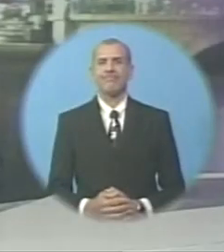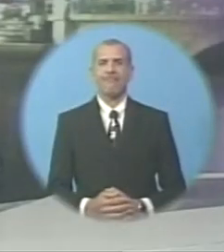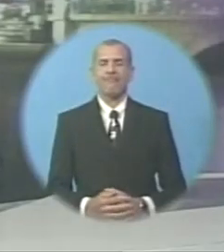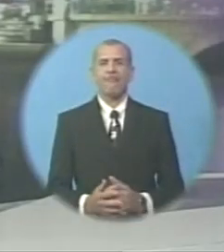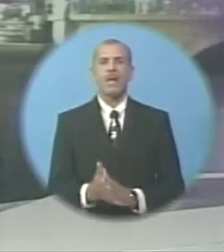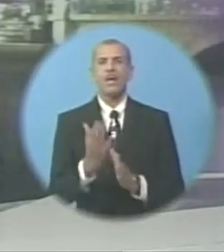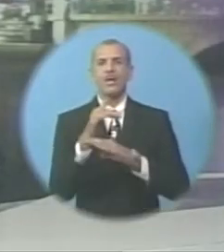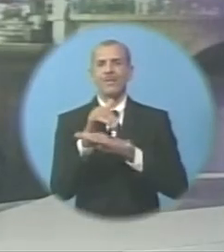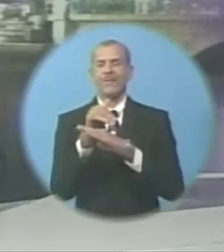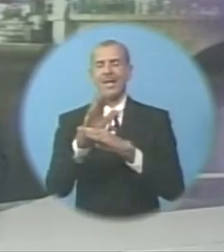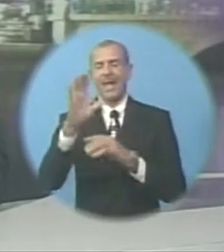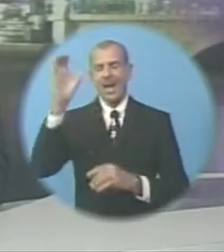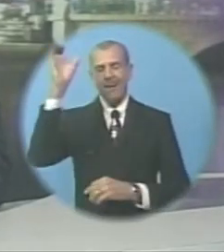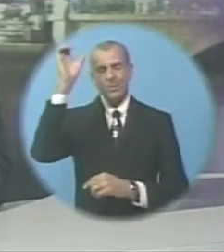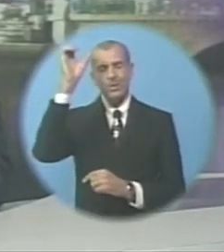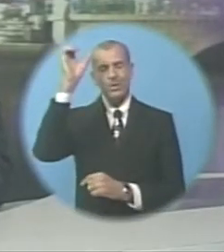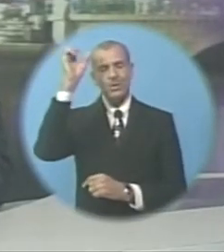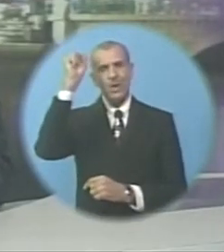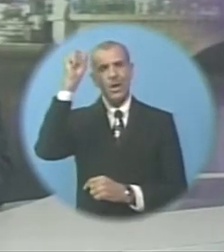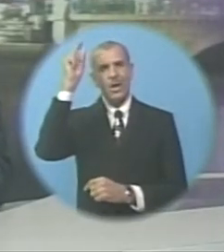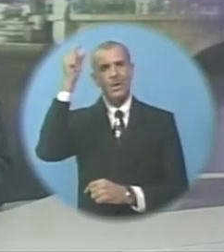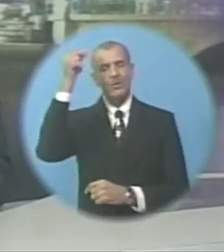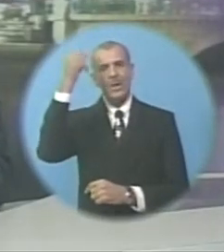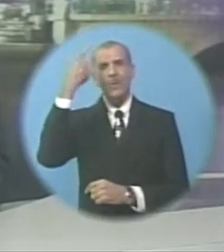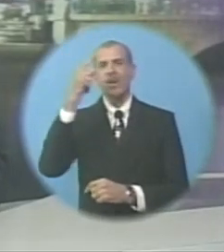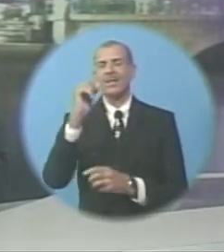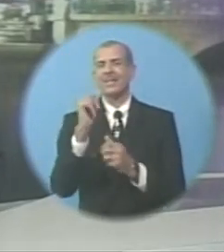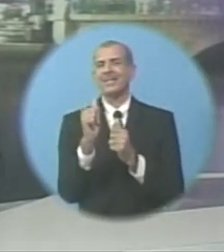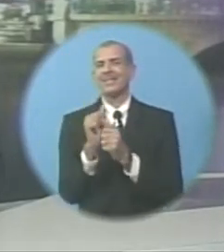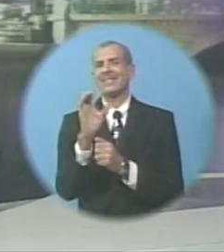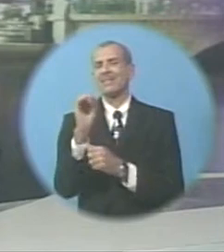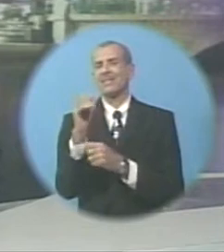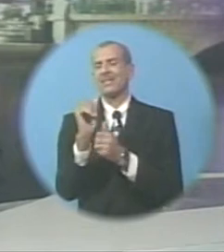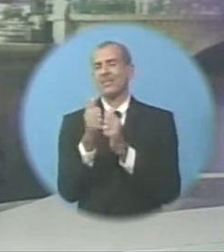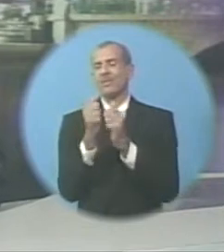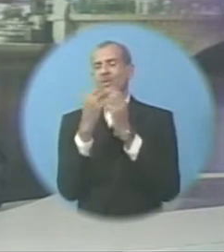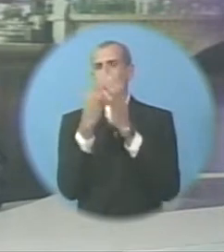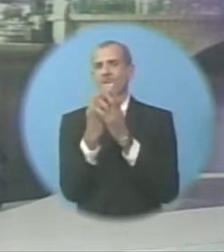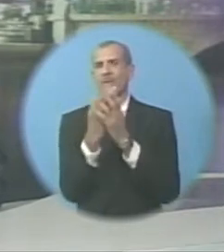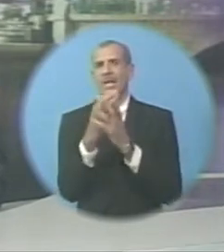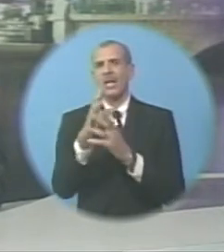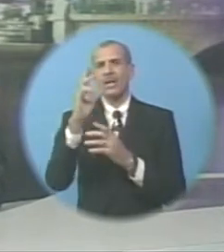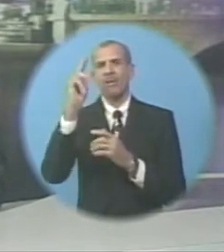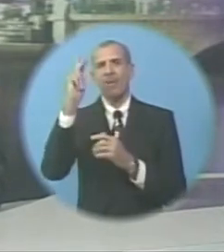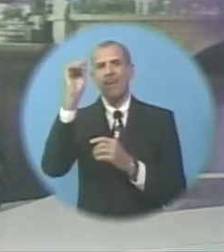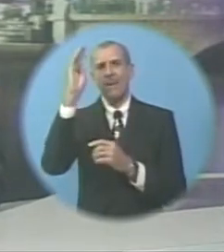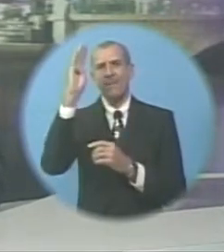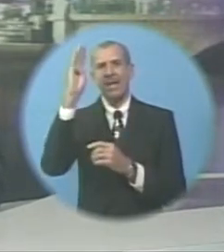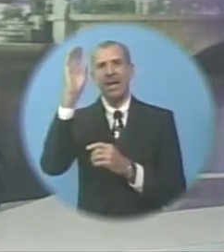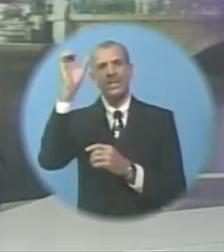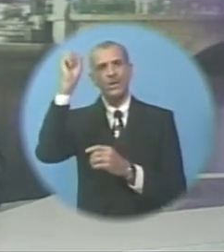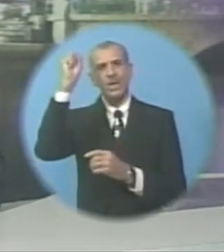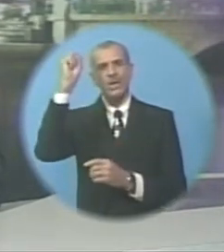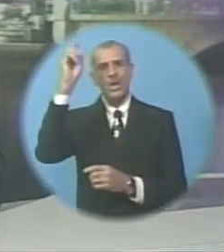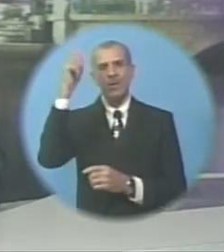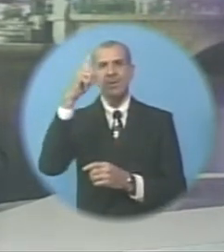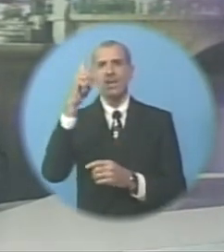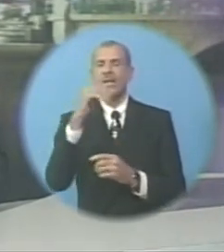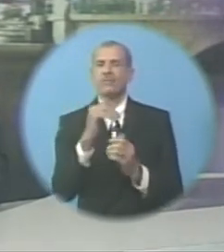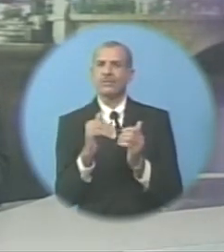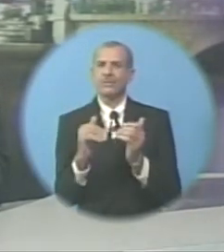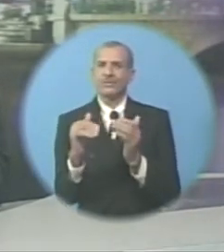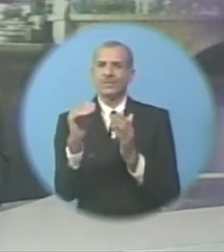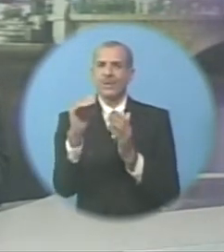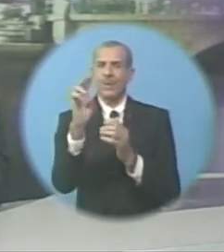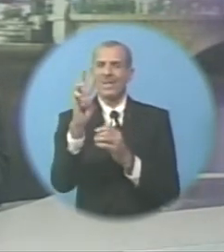Good evening, I'm Sean Green with the CBC Sports Opening batsmen Craig Brathwood and Shane Dorich lifted the West Indies to within sight